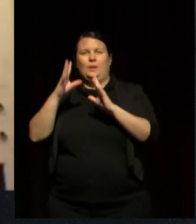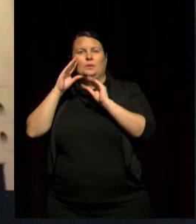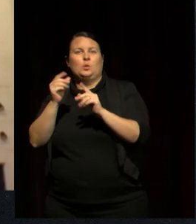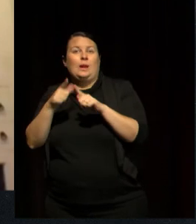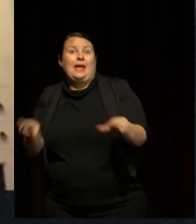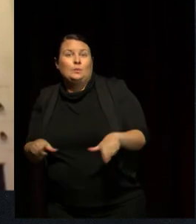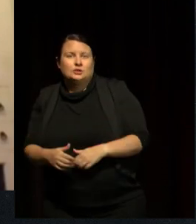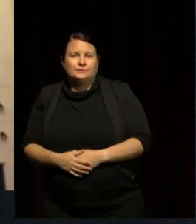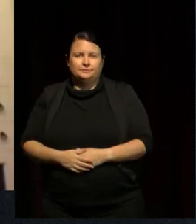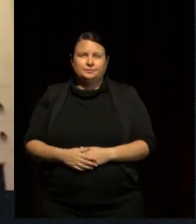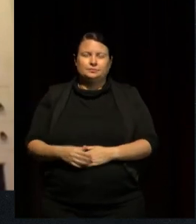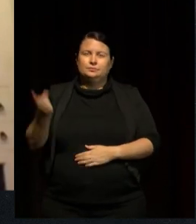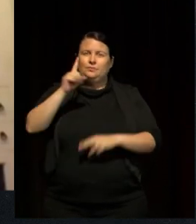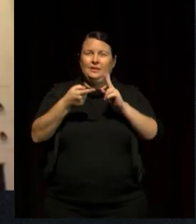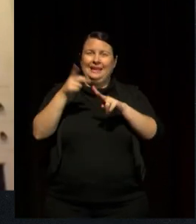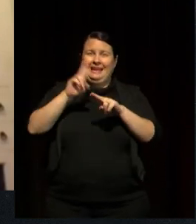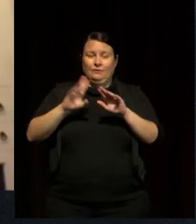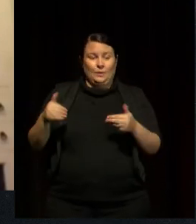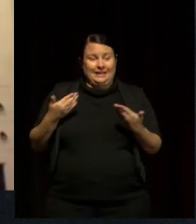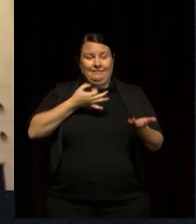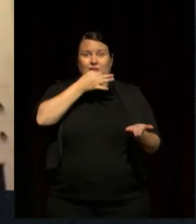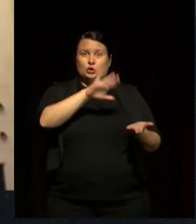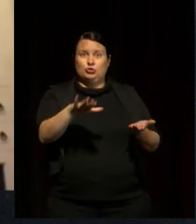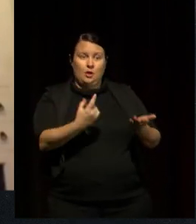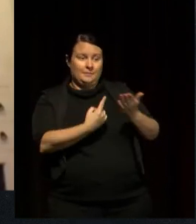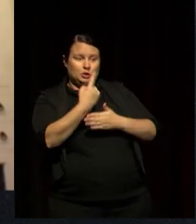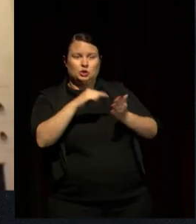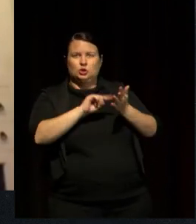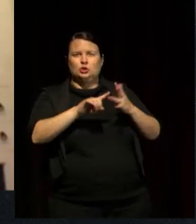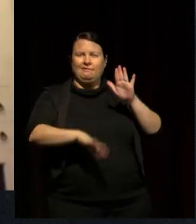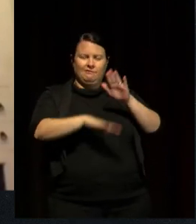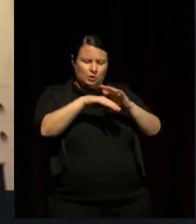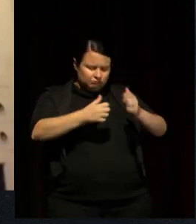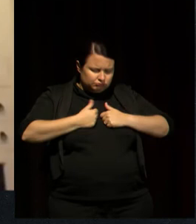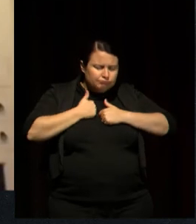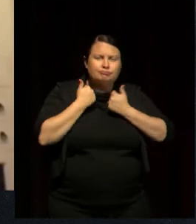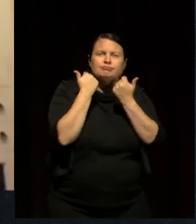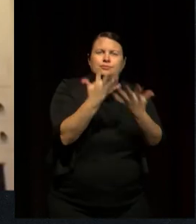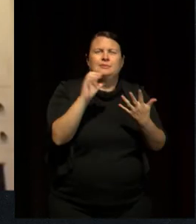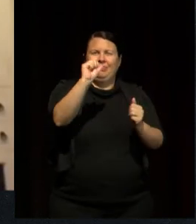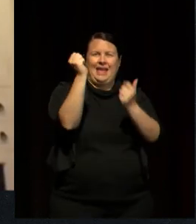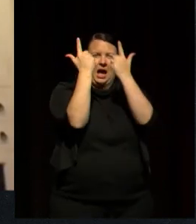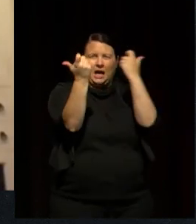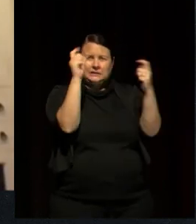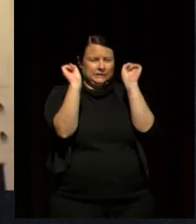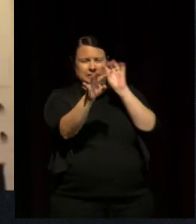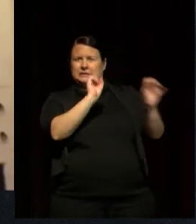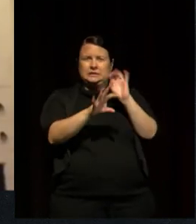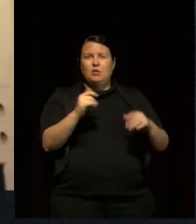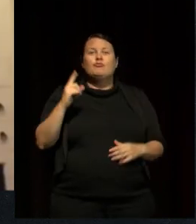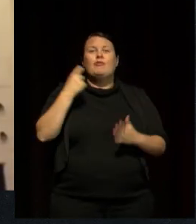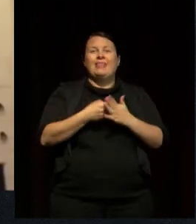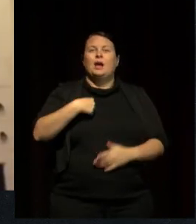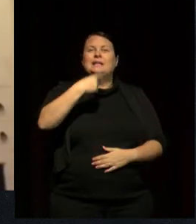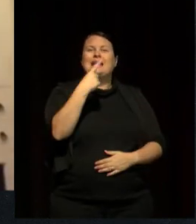if we were to give children the means by which to truly express their ideas rather than give the answers